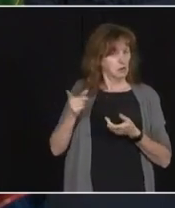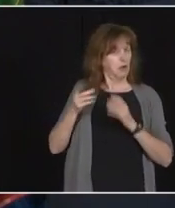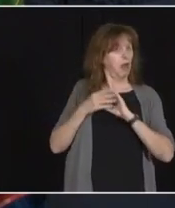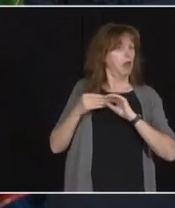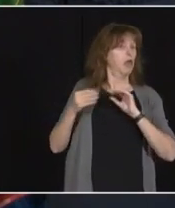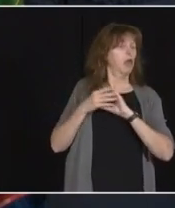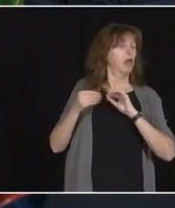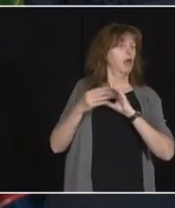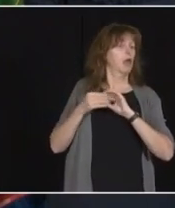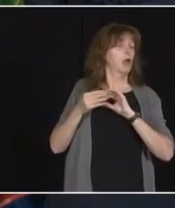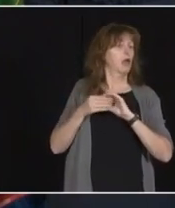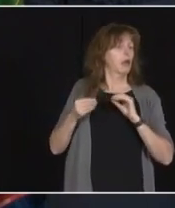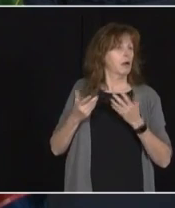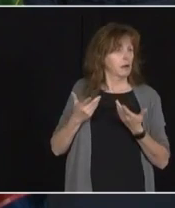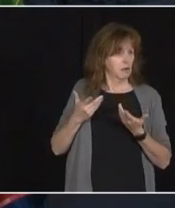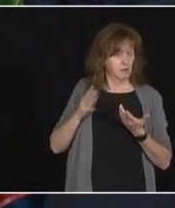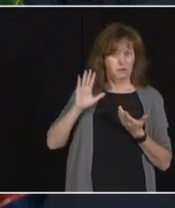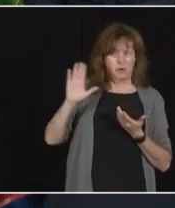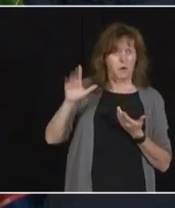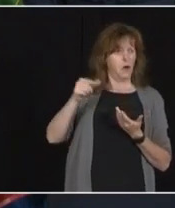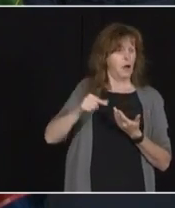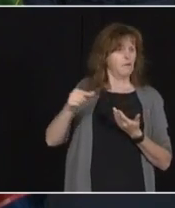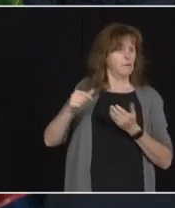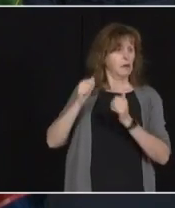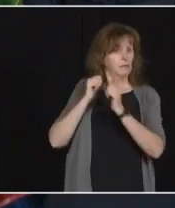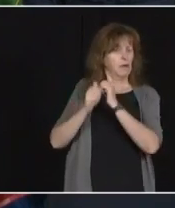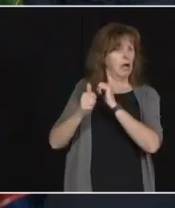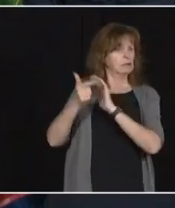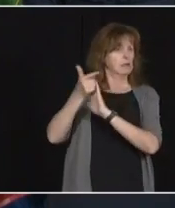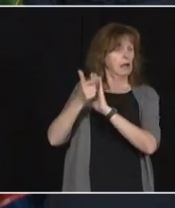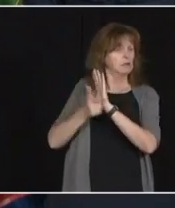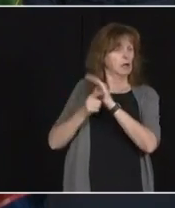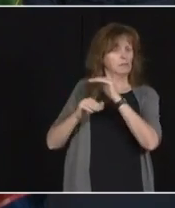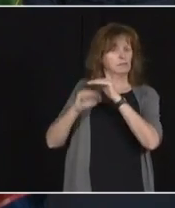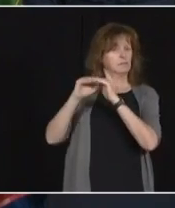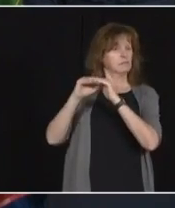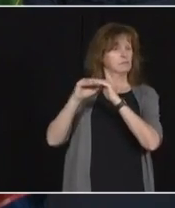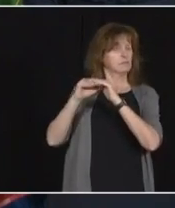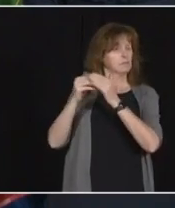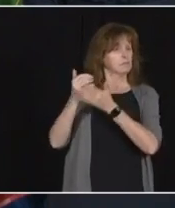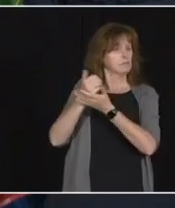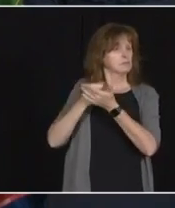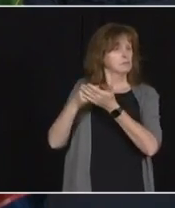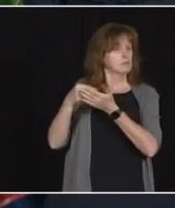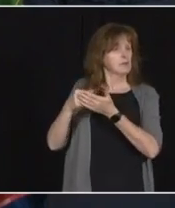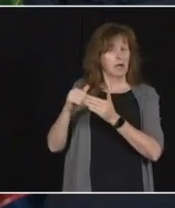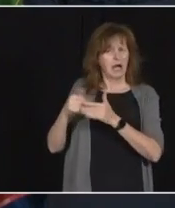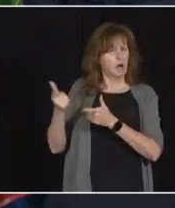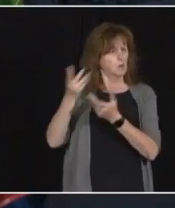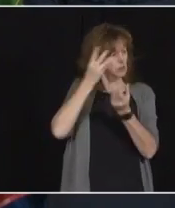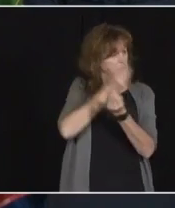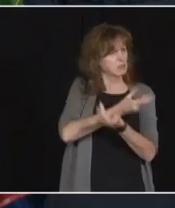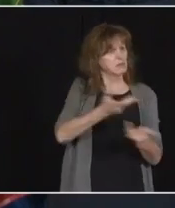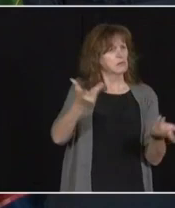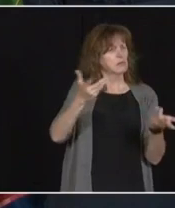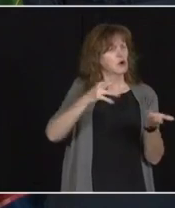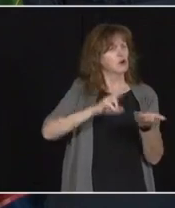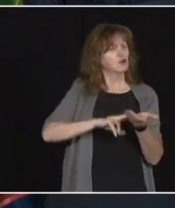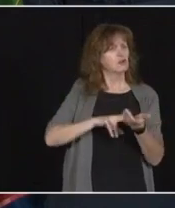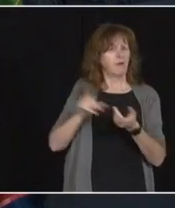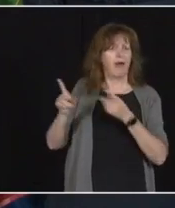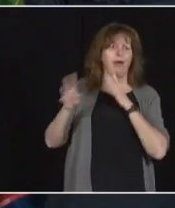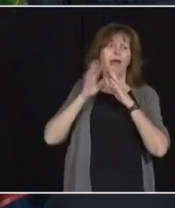bill to cap wage increases is unfair. So what do you say to the nurses that in the province who say you're not putting your money where your mouth is?